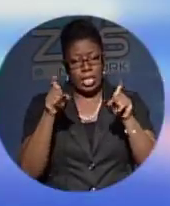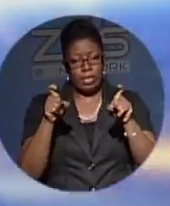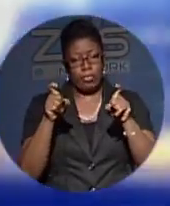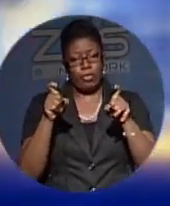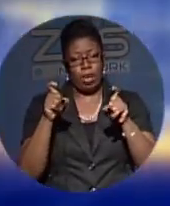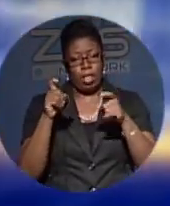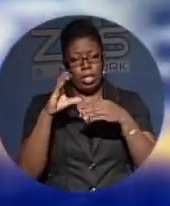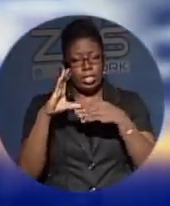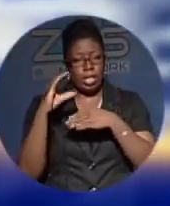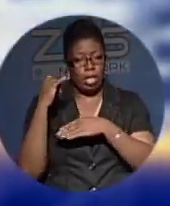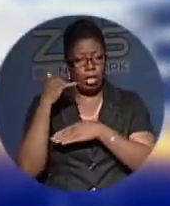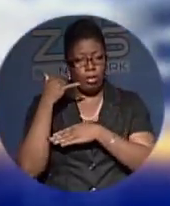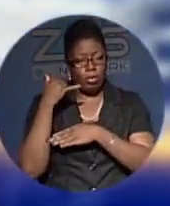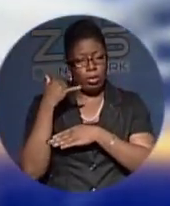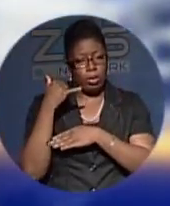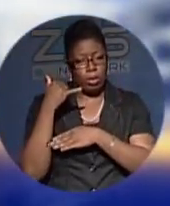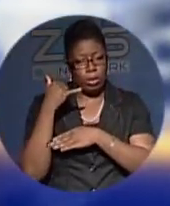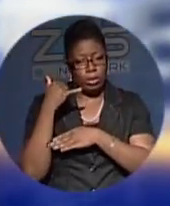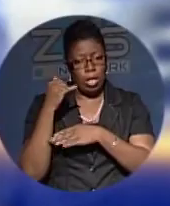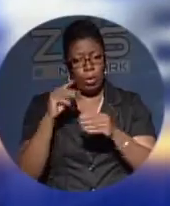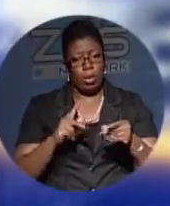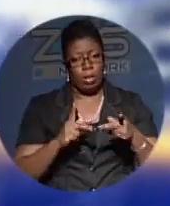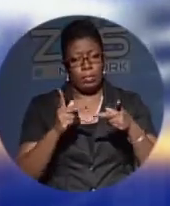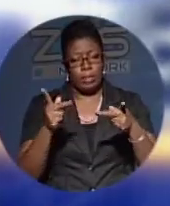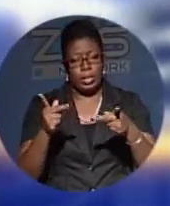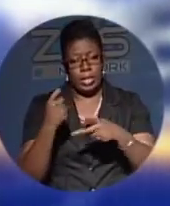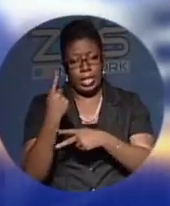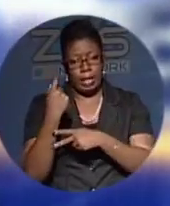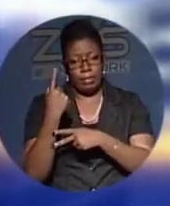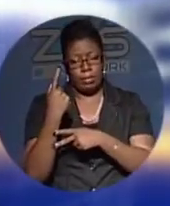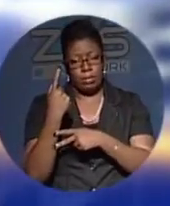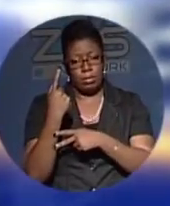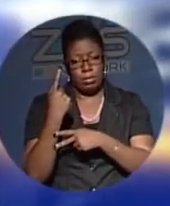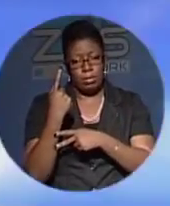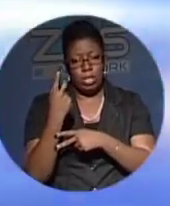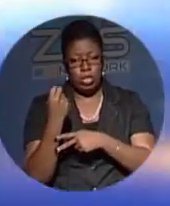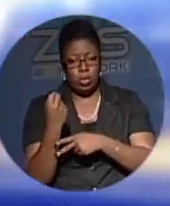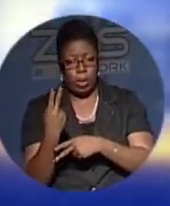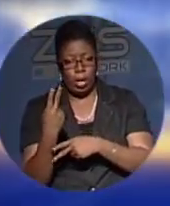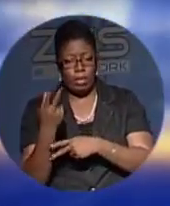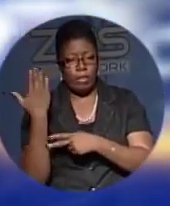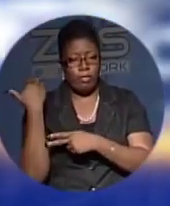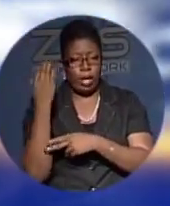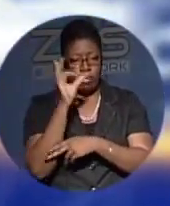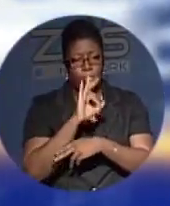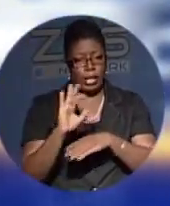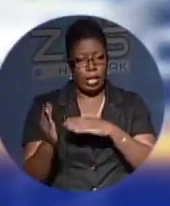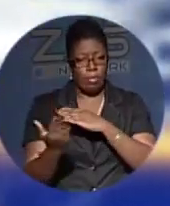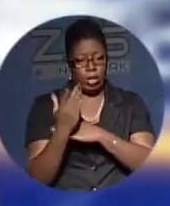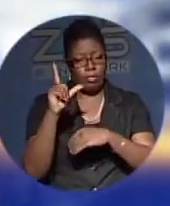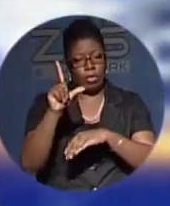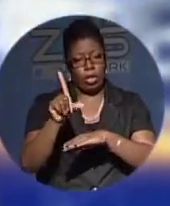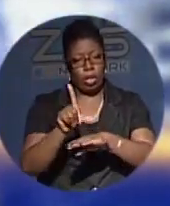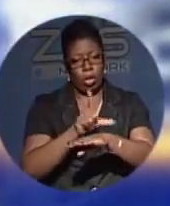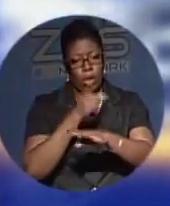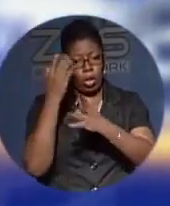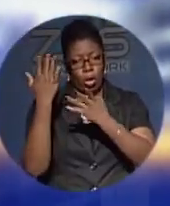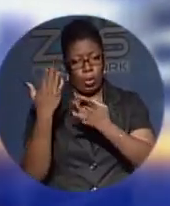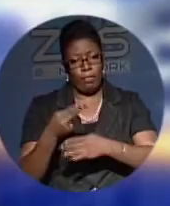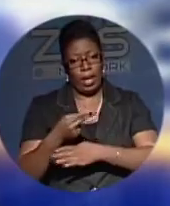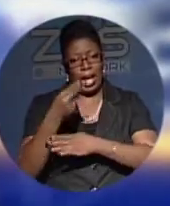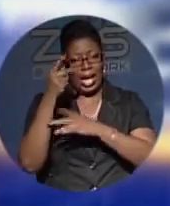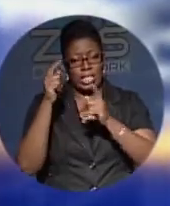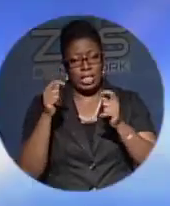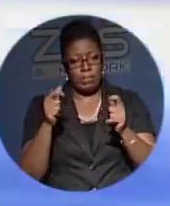call and internet data session was placed at 11-12 this past Friday morning, paving the way for the long-awaited high-speed network